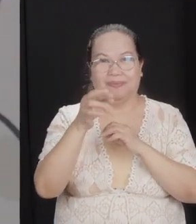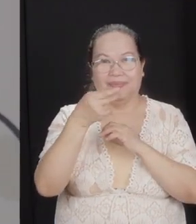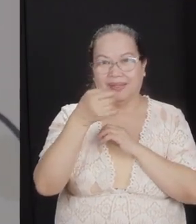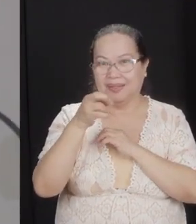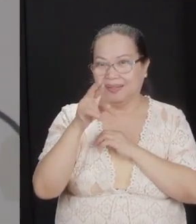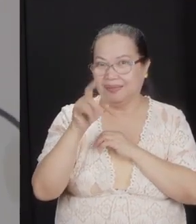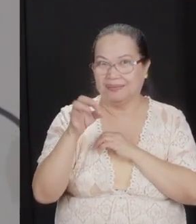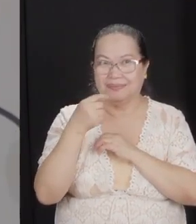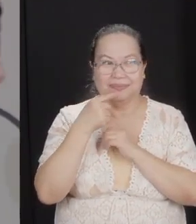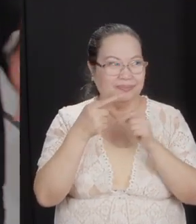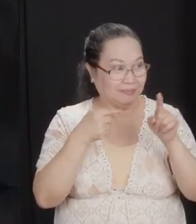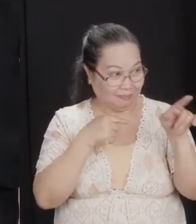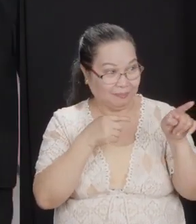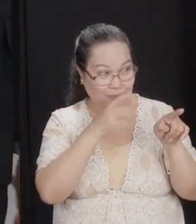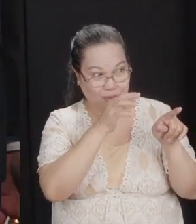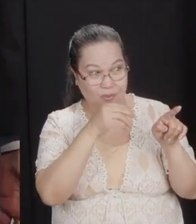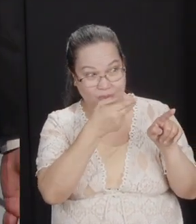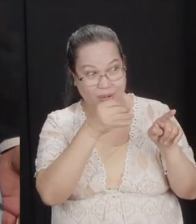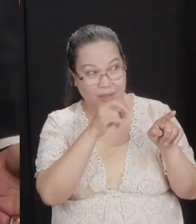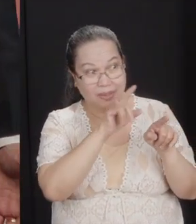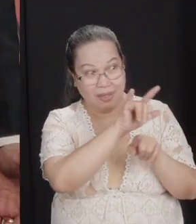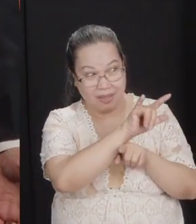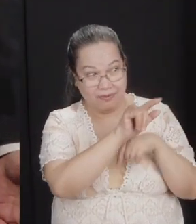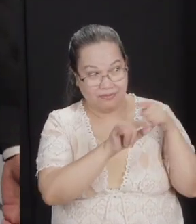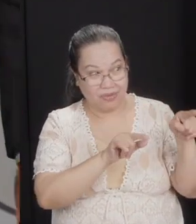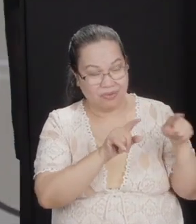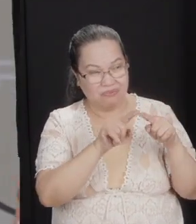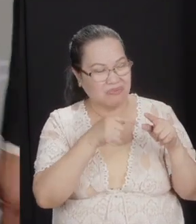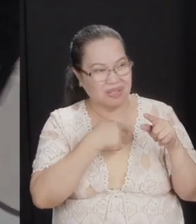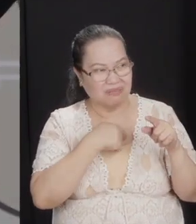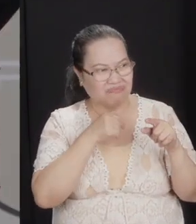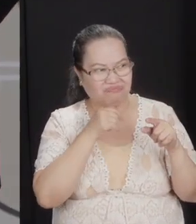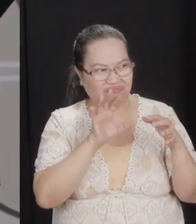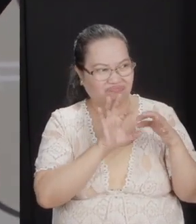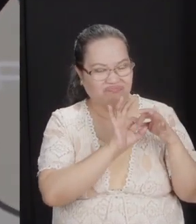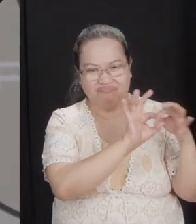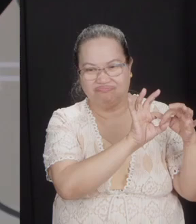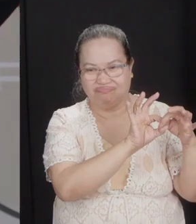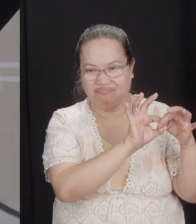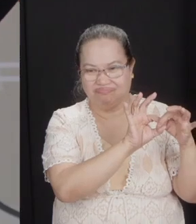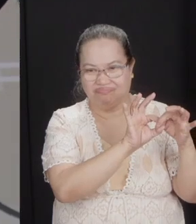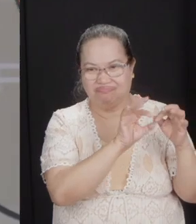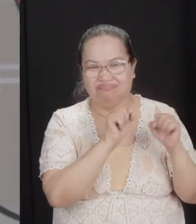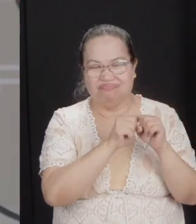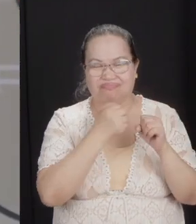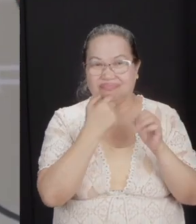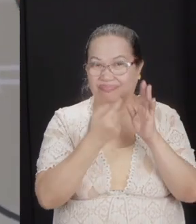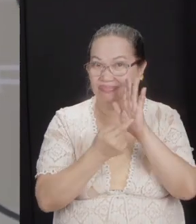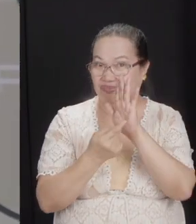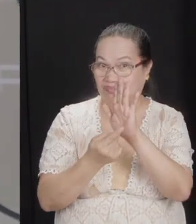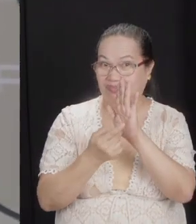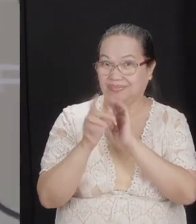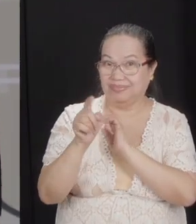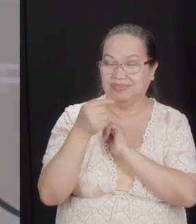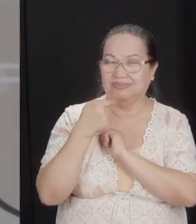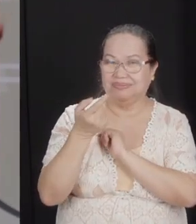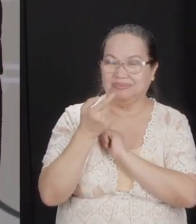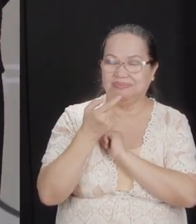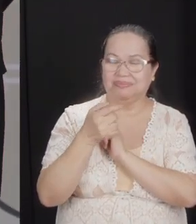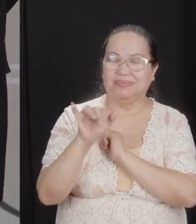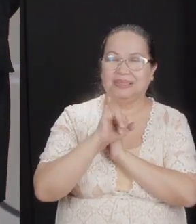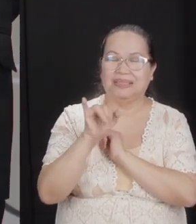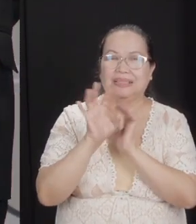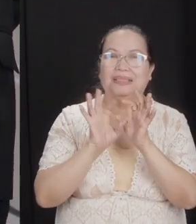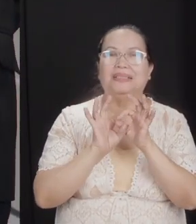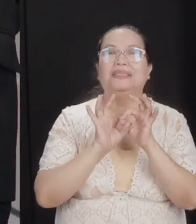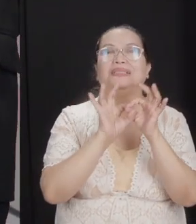my friend, I could tell Harold, you know what? Harold, I love you. But I don't have to relate with him. So proof of my real love for him is I relate with